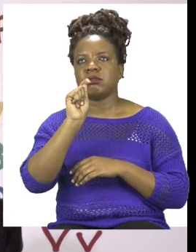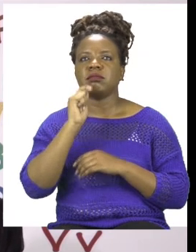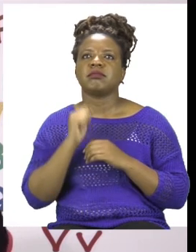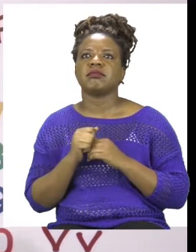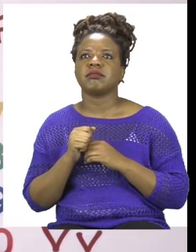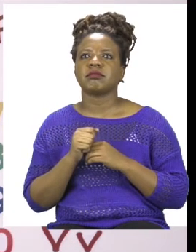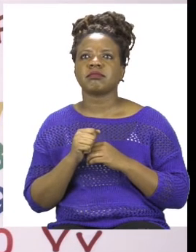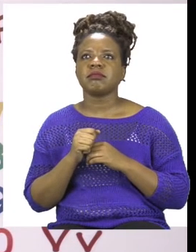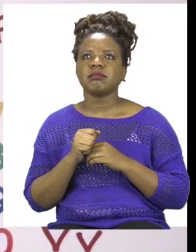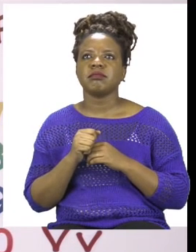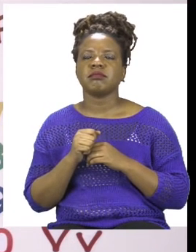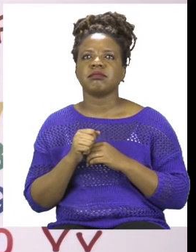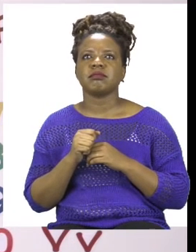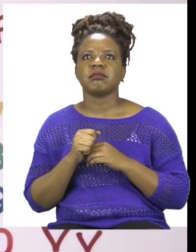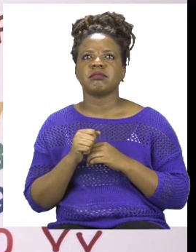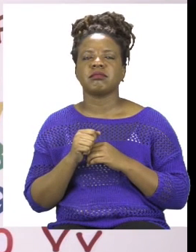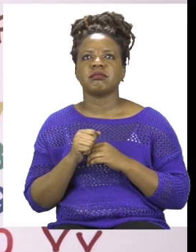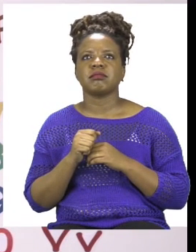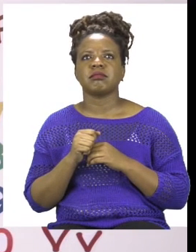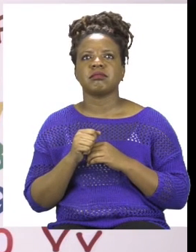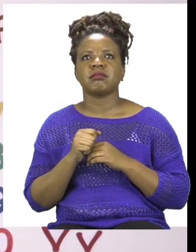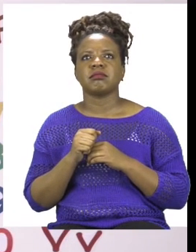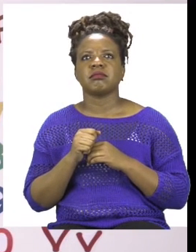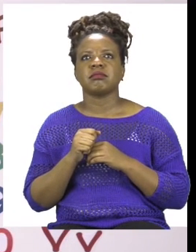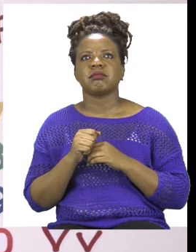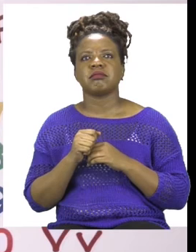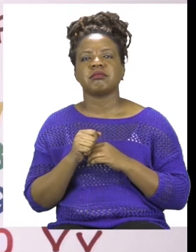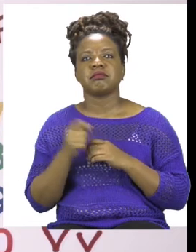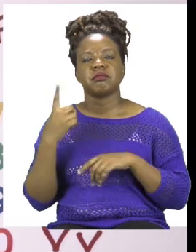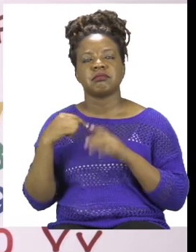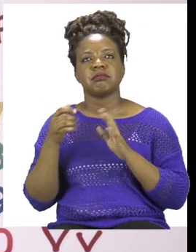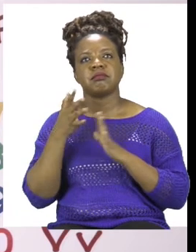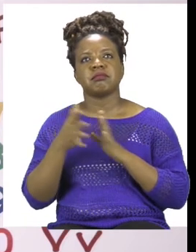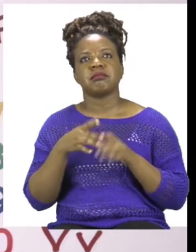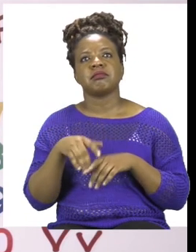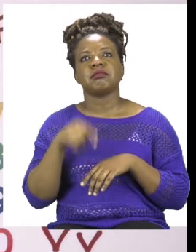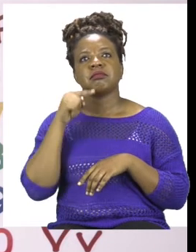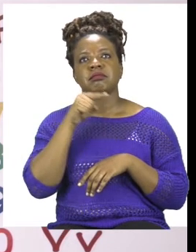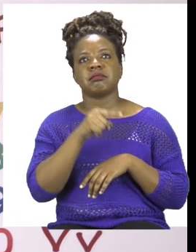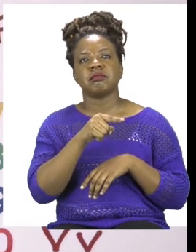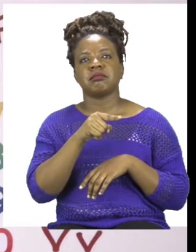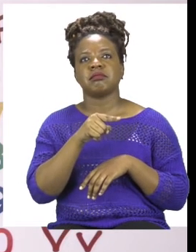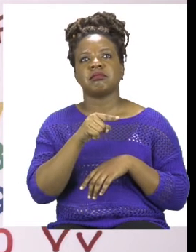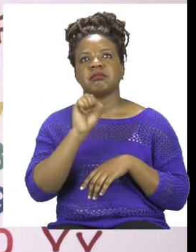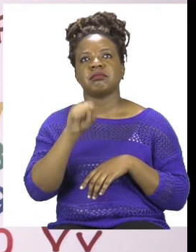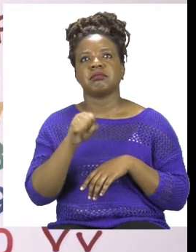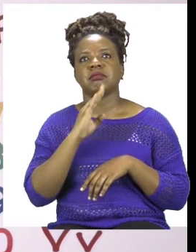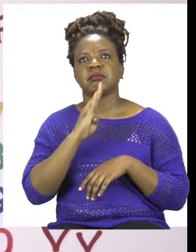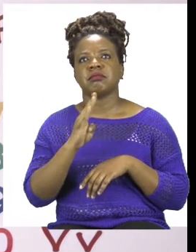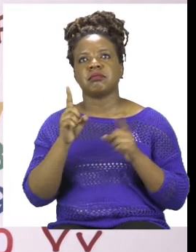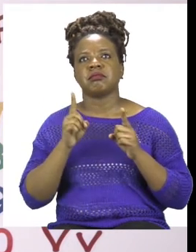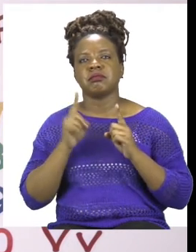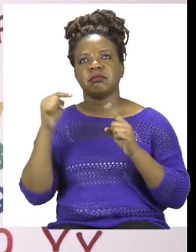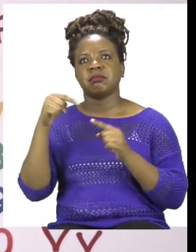and then after that we're going to say our sentence again. Let's read it can be